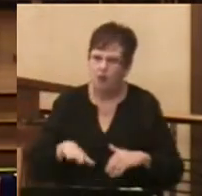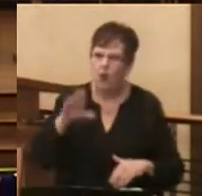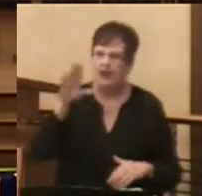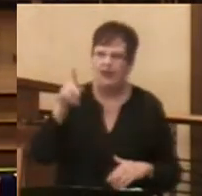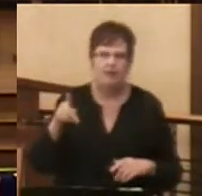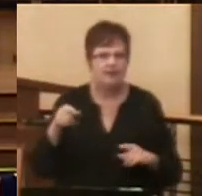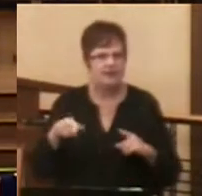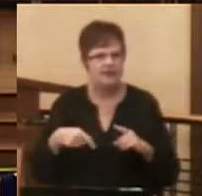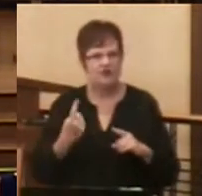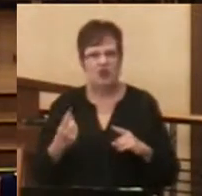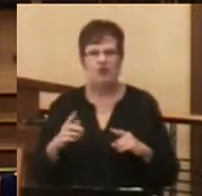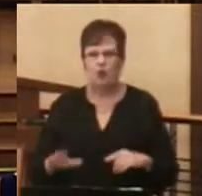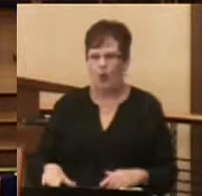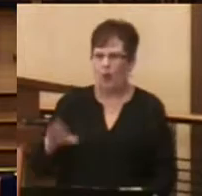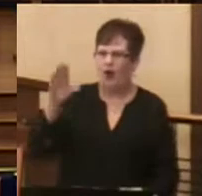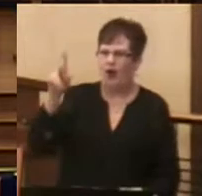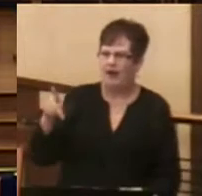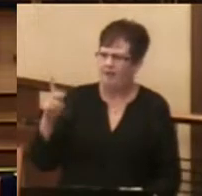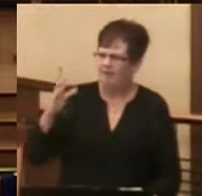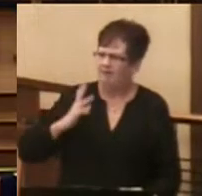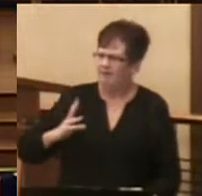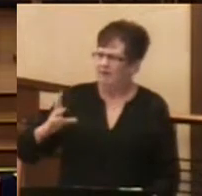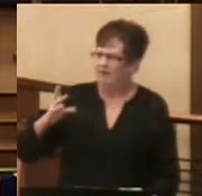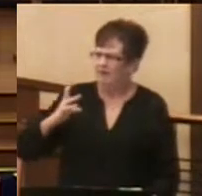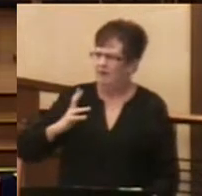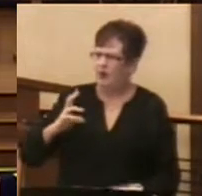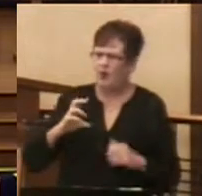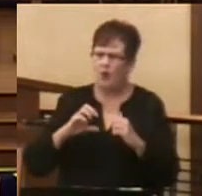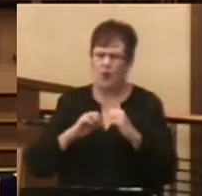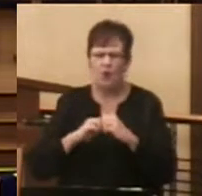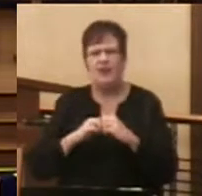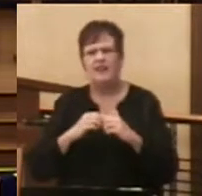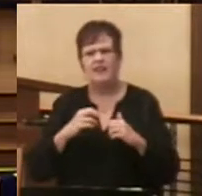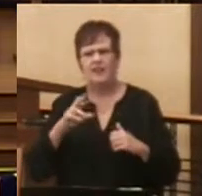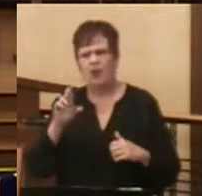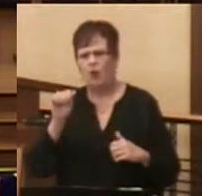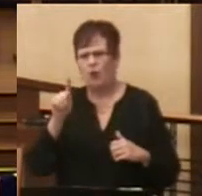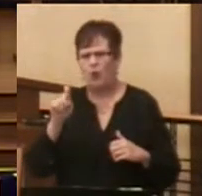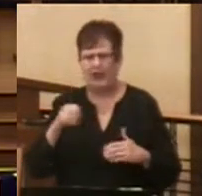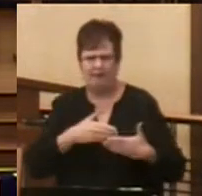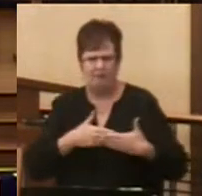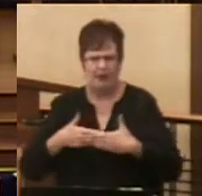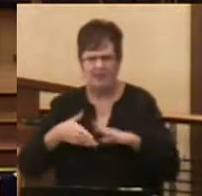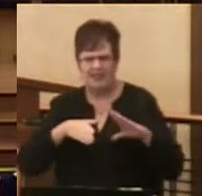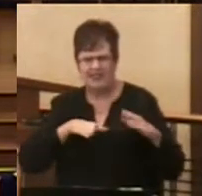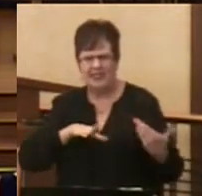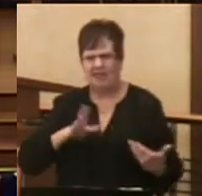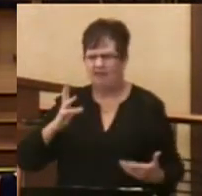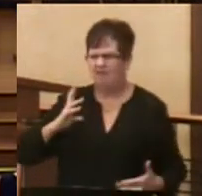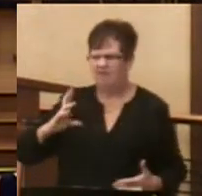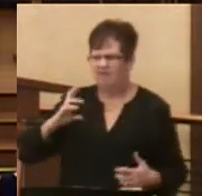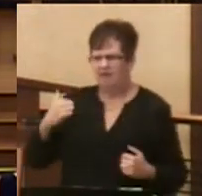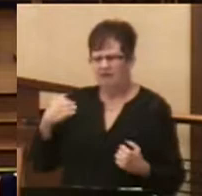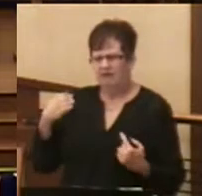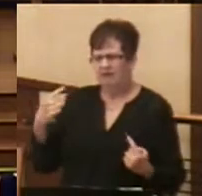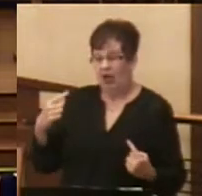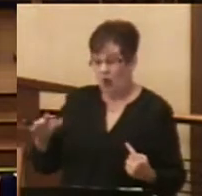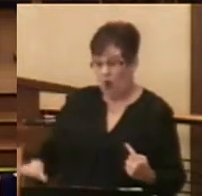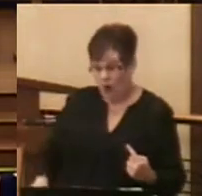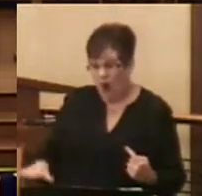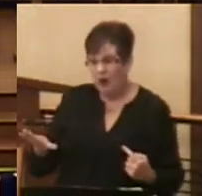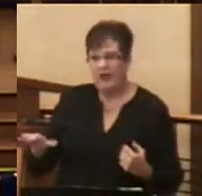In centuries past, with the infant mortality rate, the act of growing up,